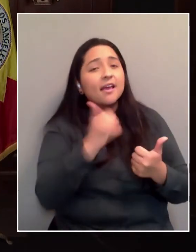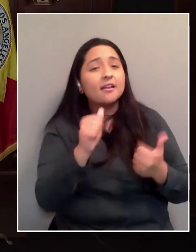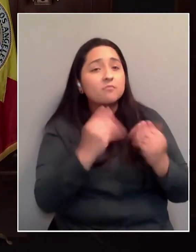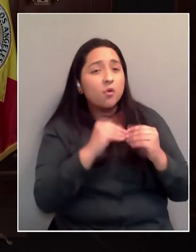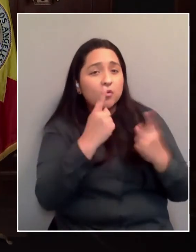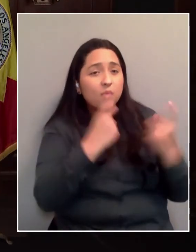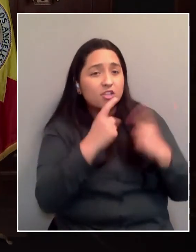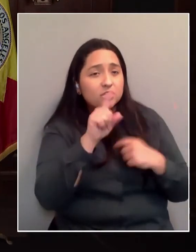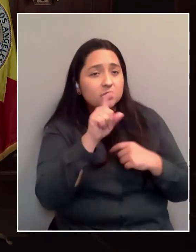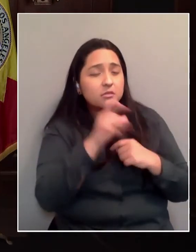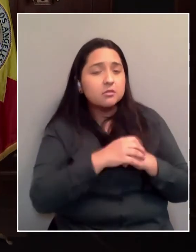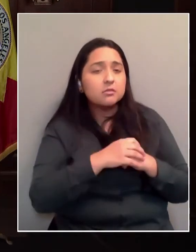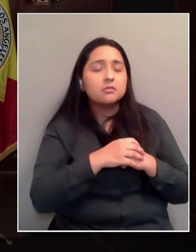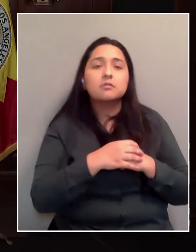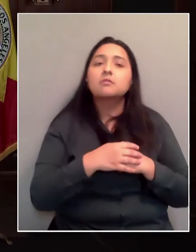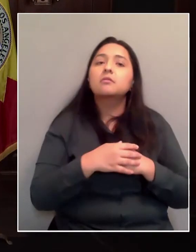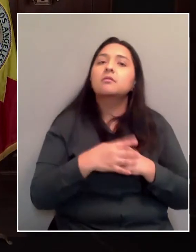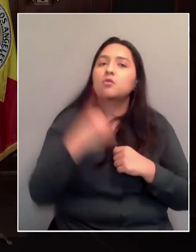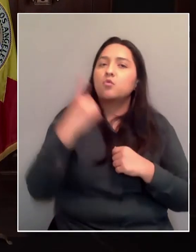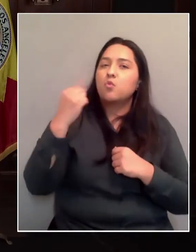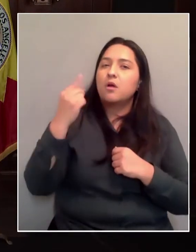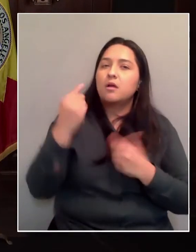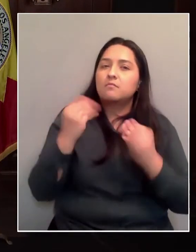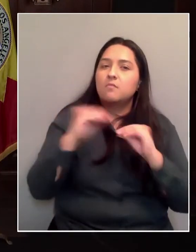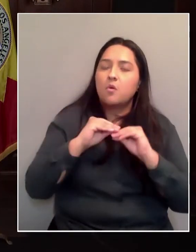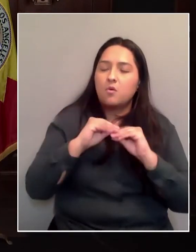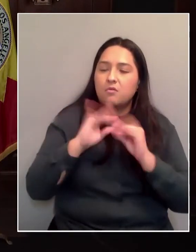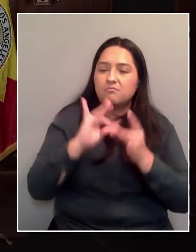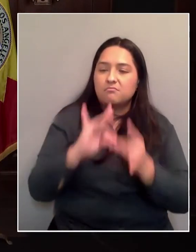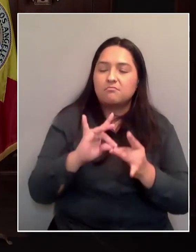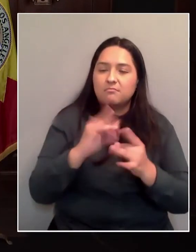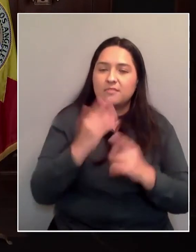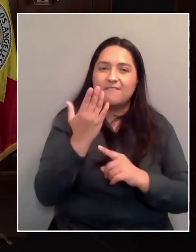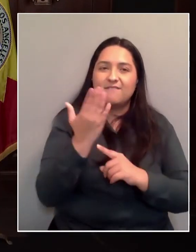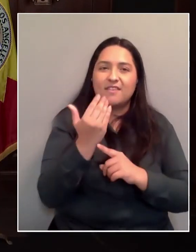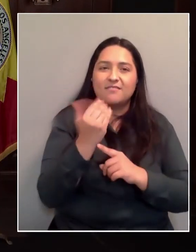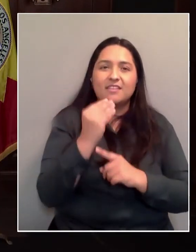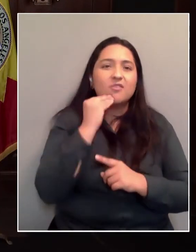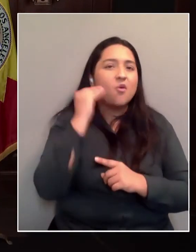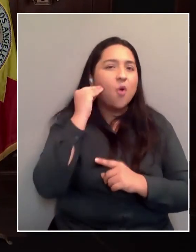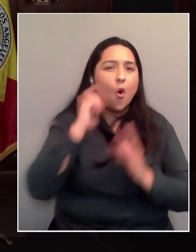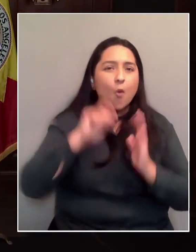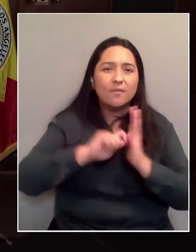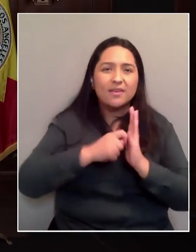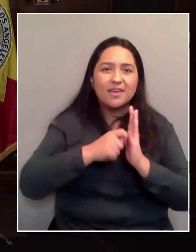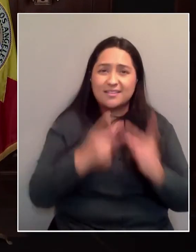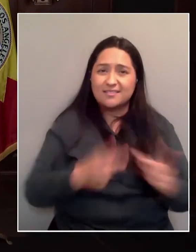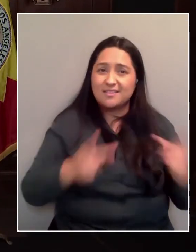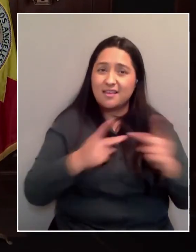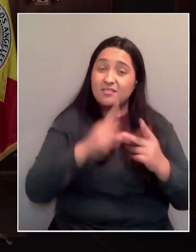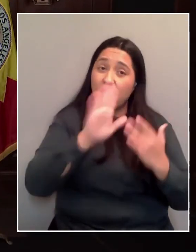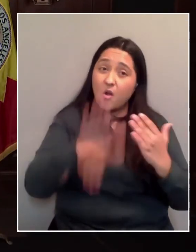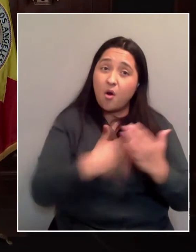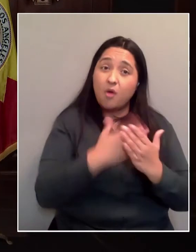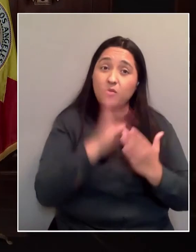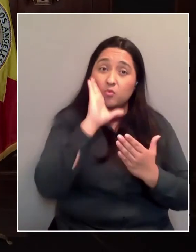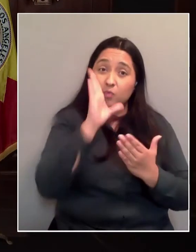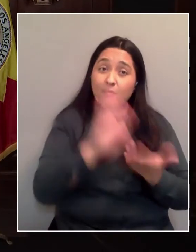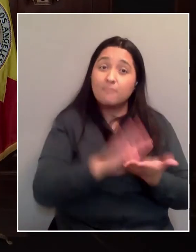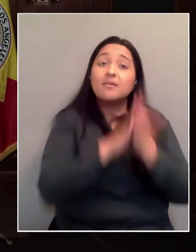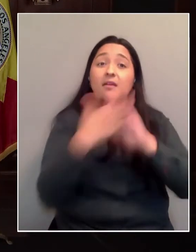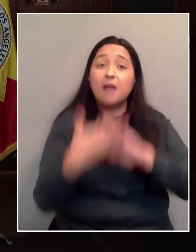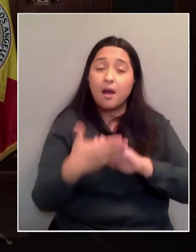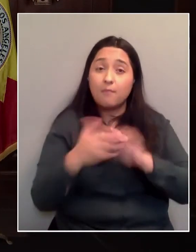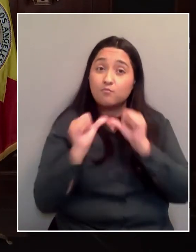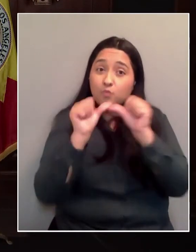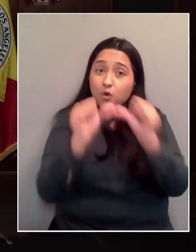Just one quick thing on Homekey, the 15 Homekey sites. Are those all turning to permanent housing right away? Or are some of those going to be